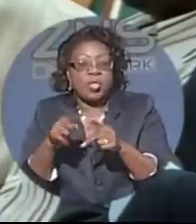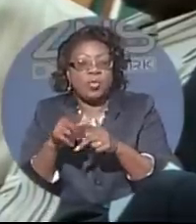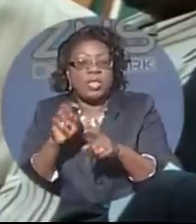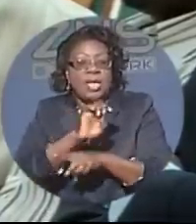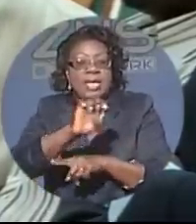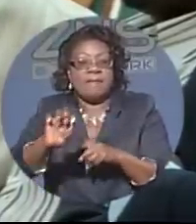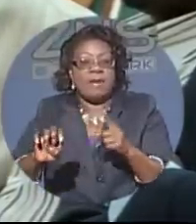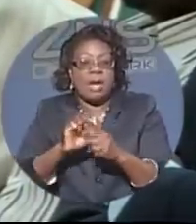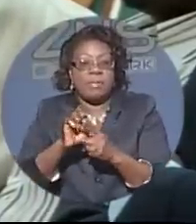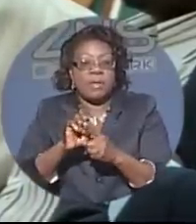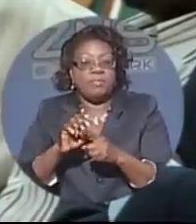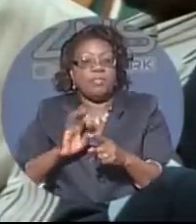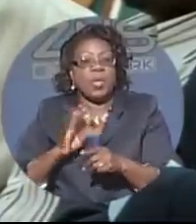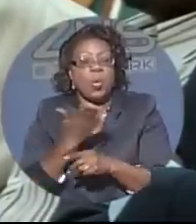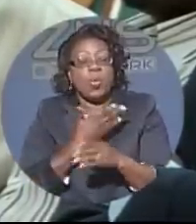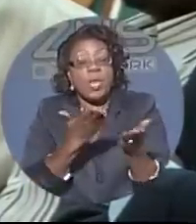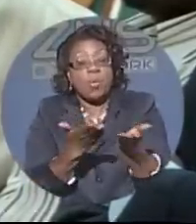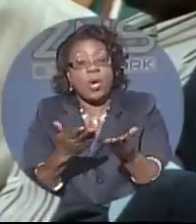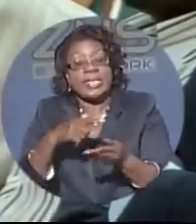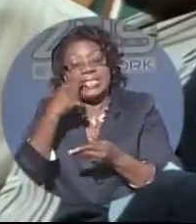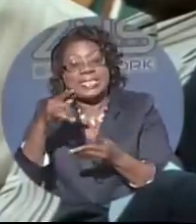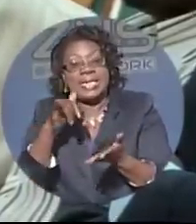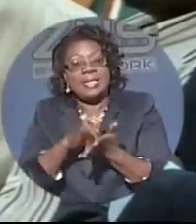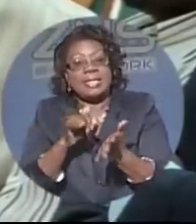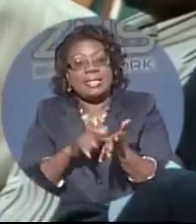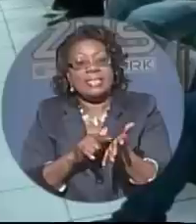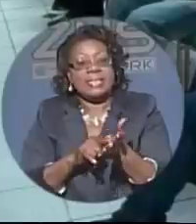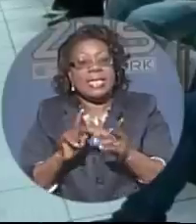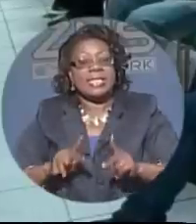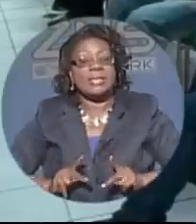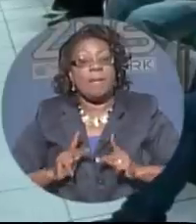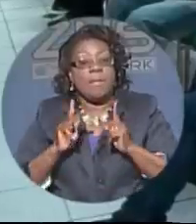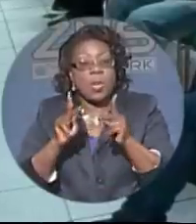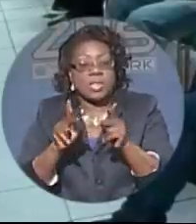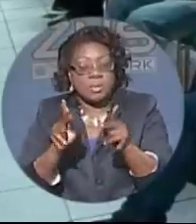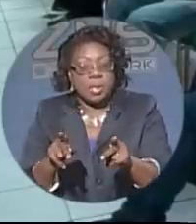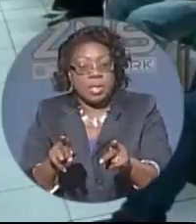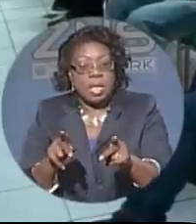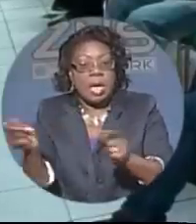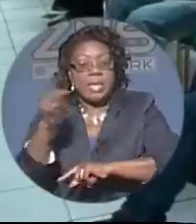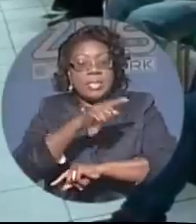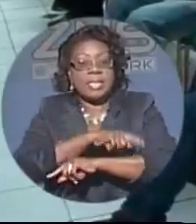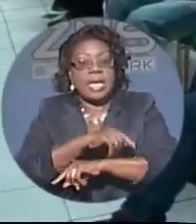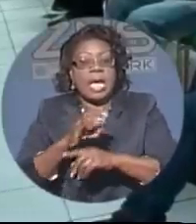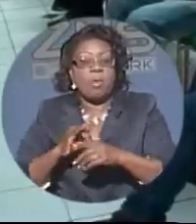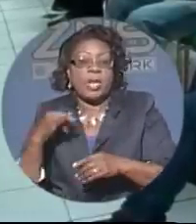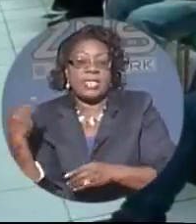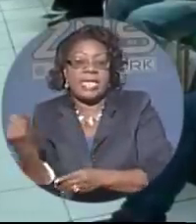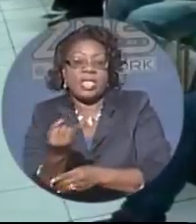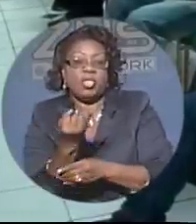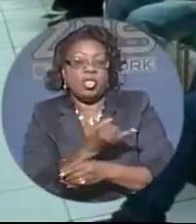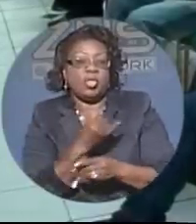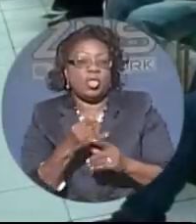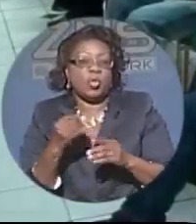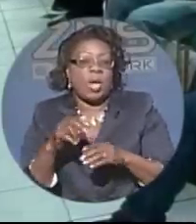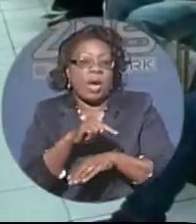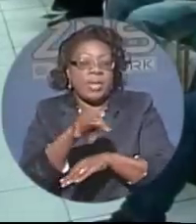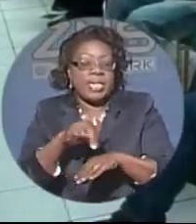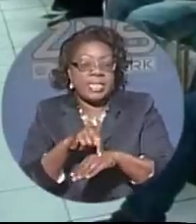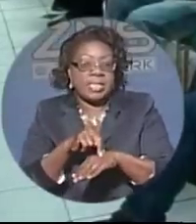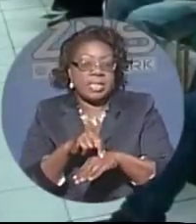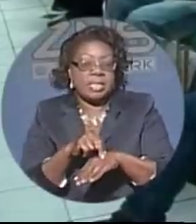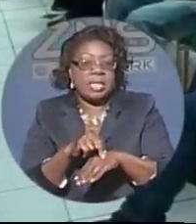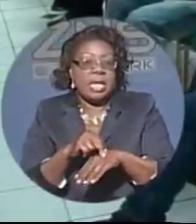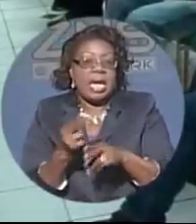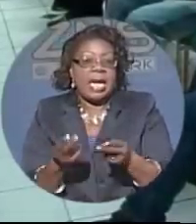We want to say that this is possible. And today I want to introduce to our nation an event